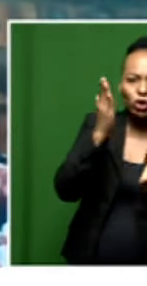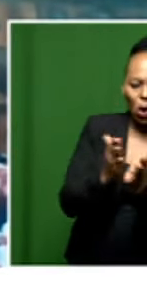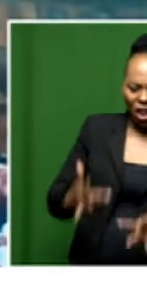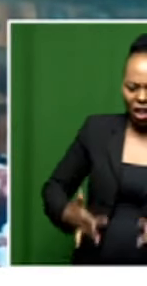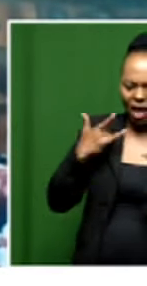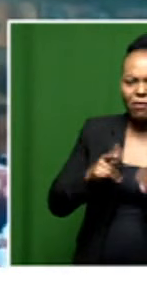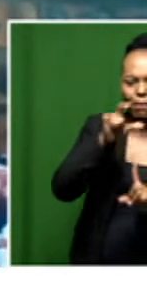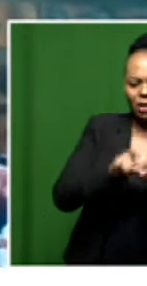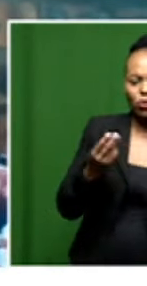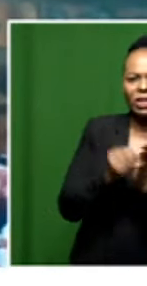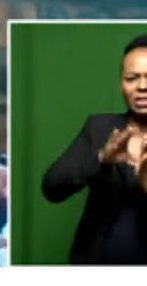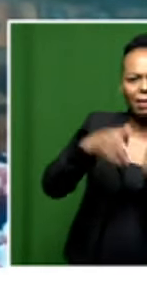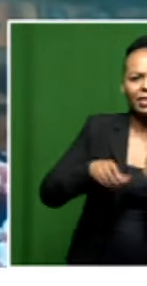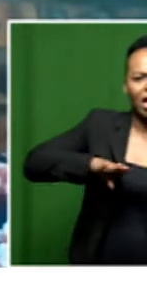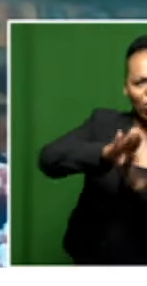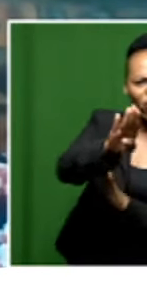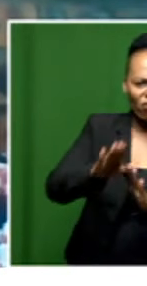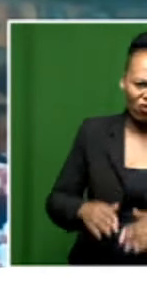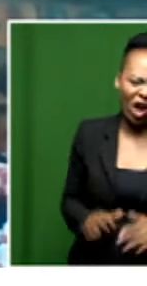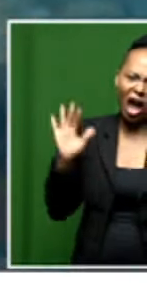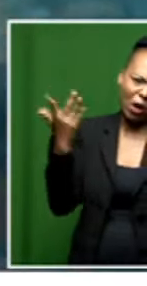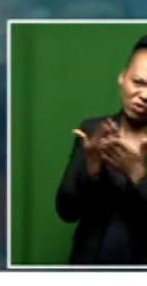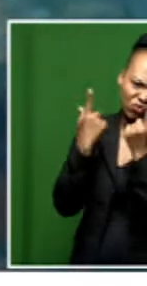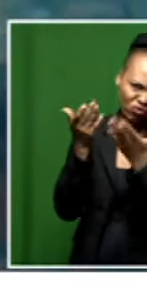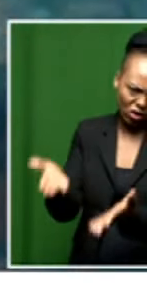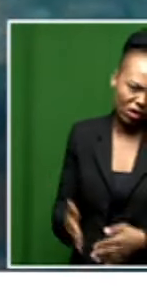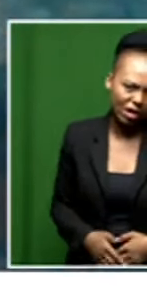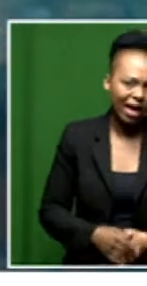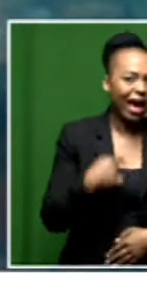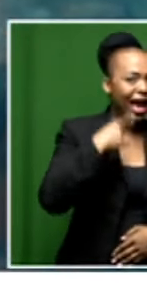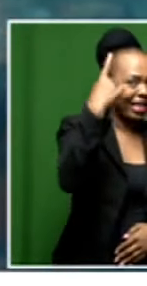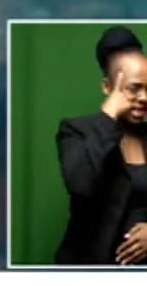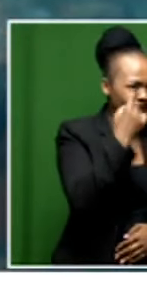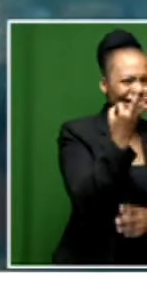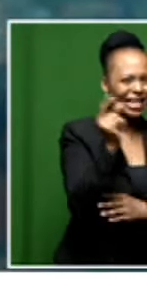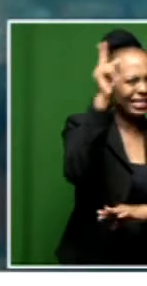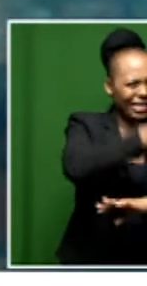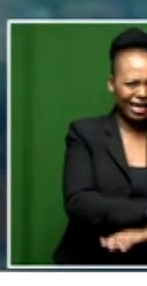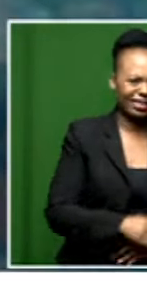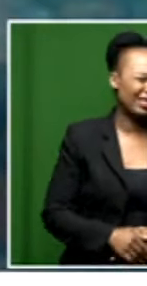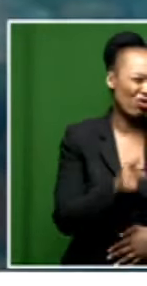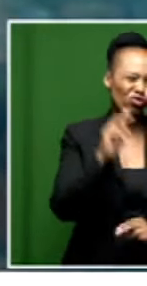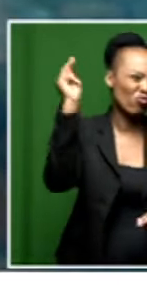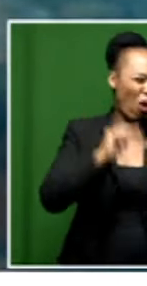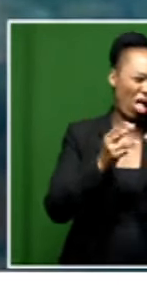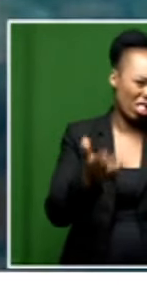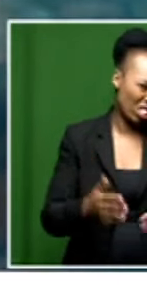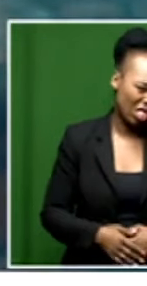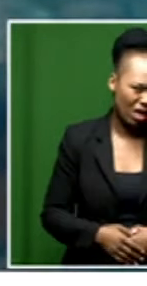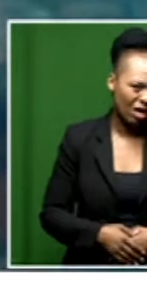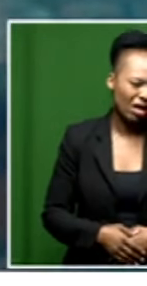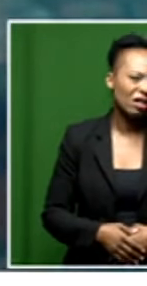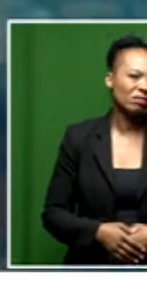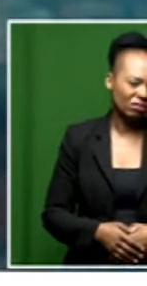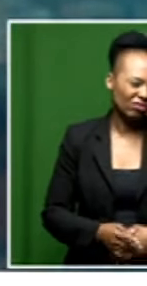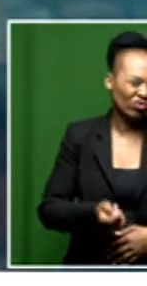disabilities are improved? I think 30 days or 31 days is very little. As a department, also,